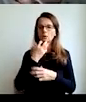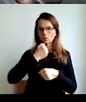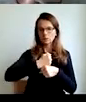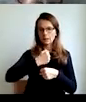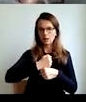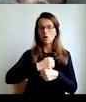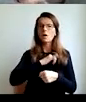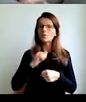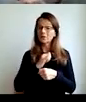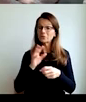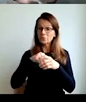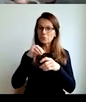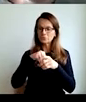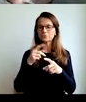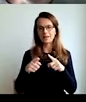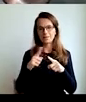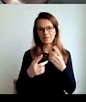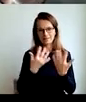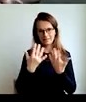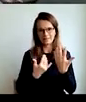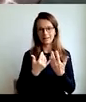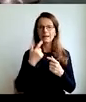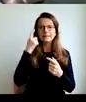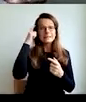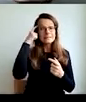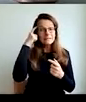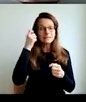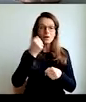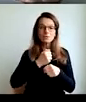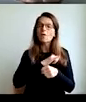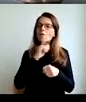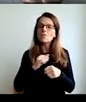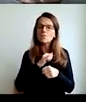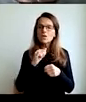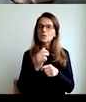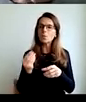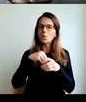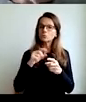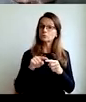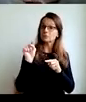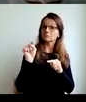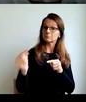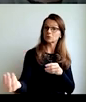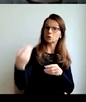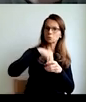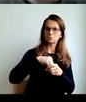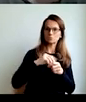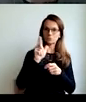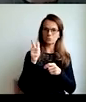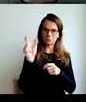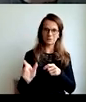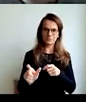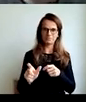work. It always include elements of play. And sensible work always includes other